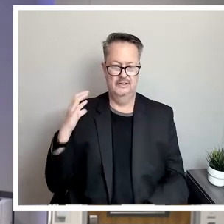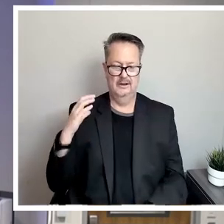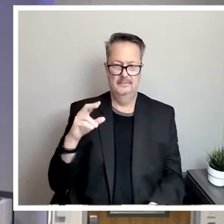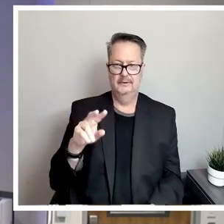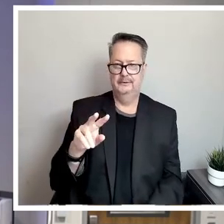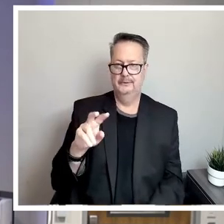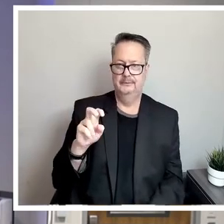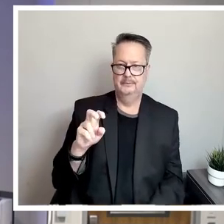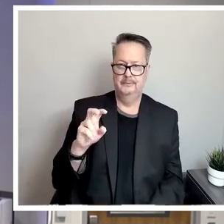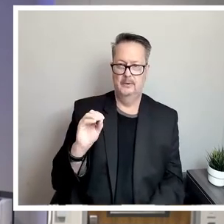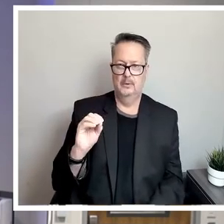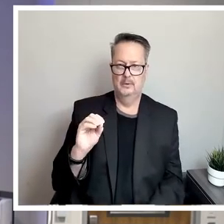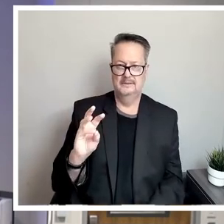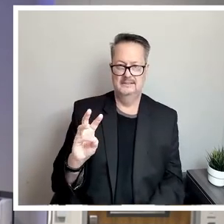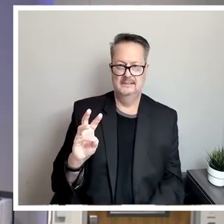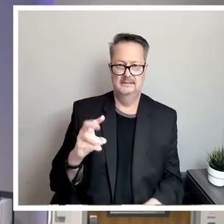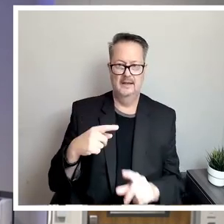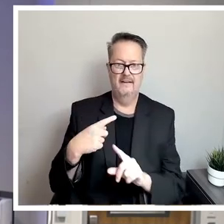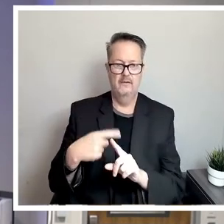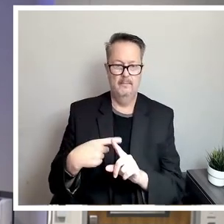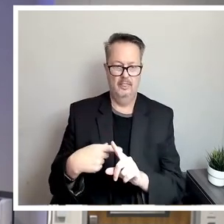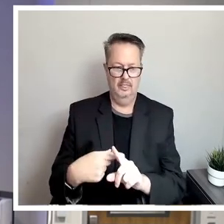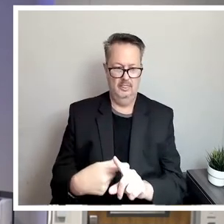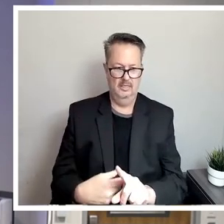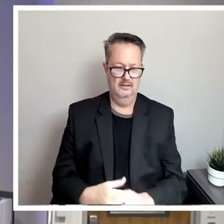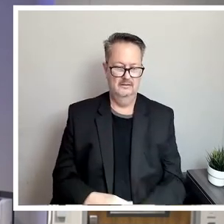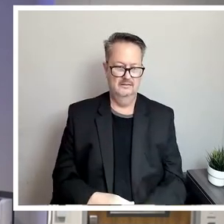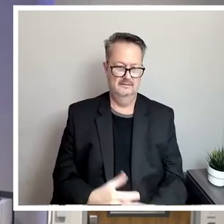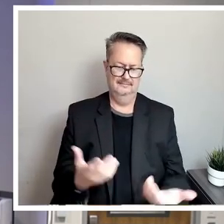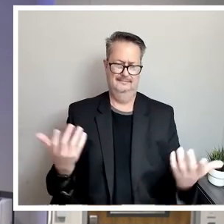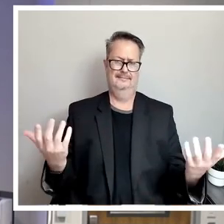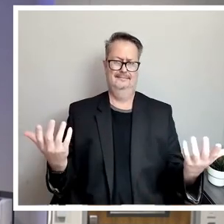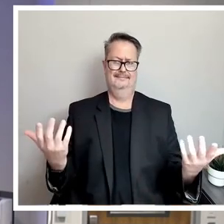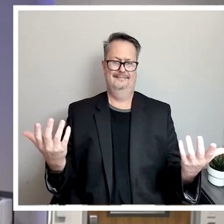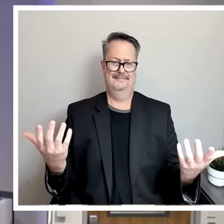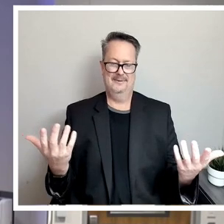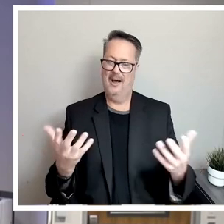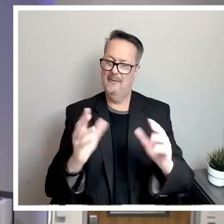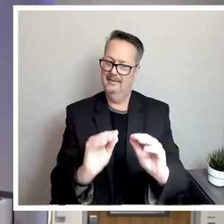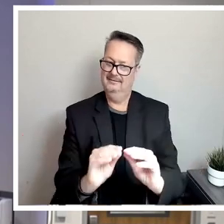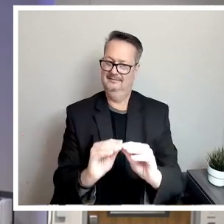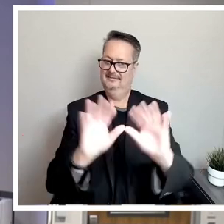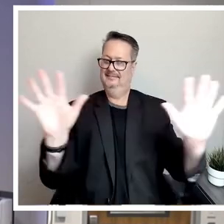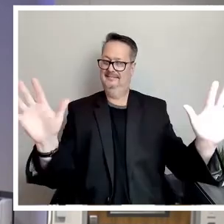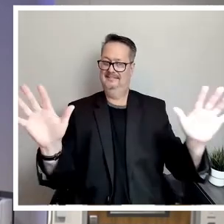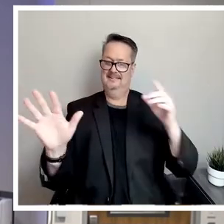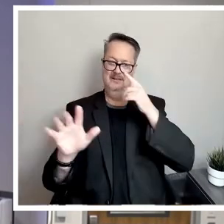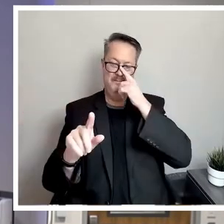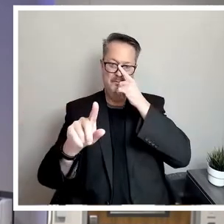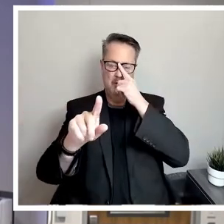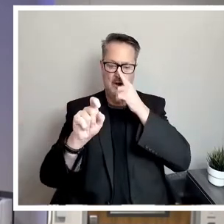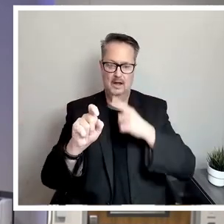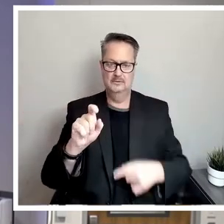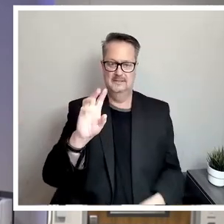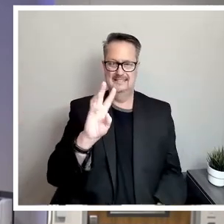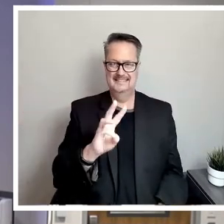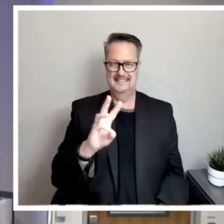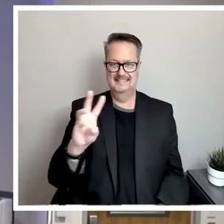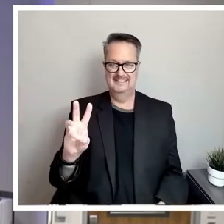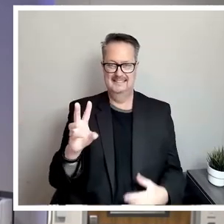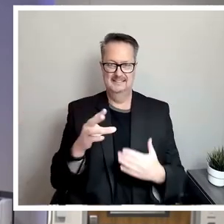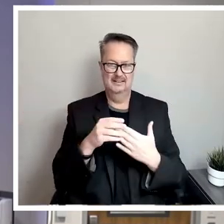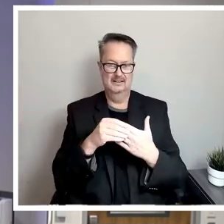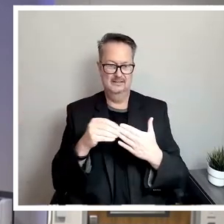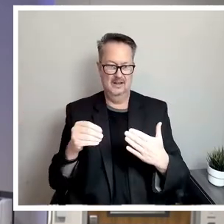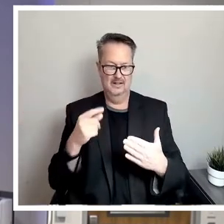a month, a month. So I just want to make sure that that's clear. $166 for all